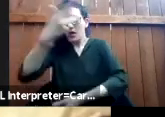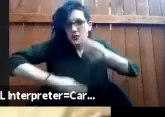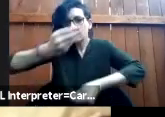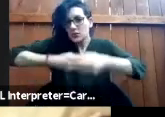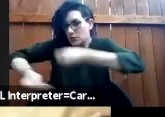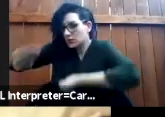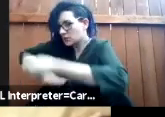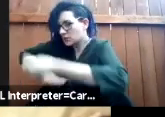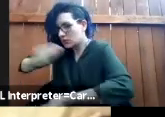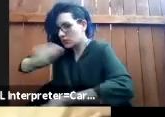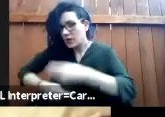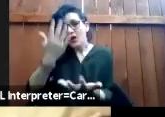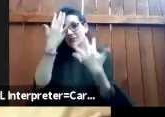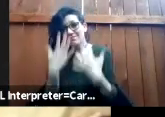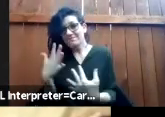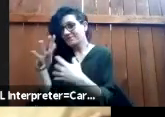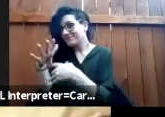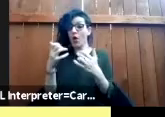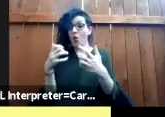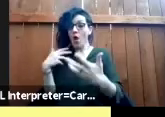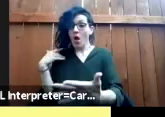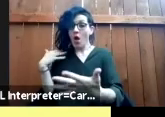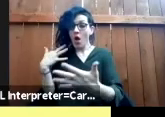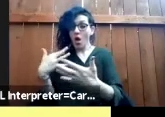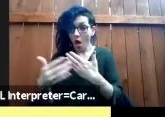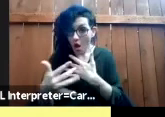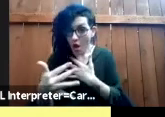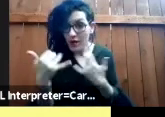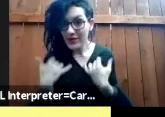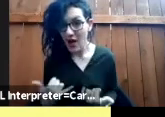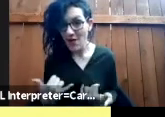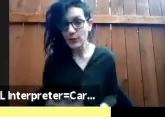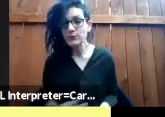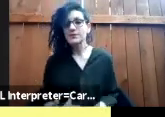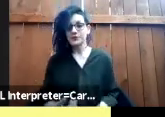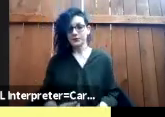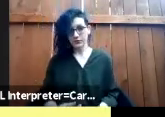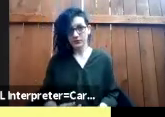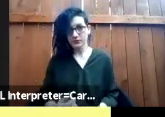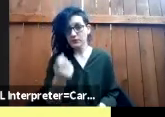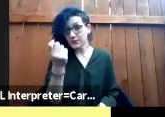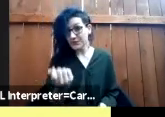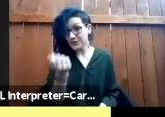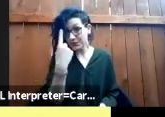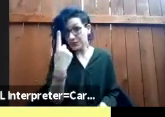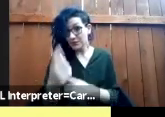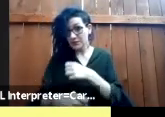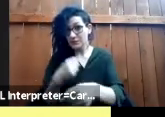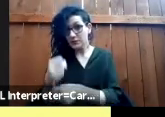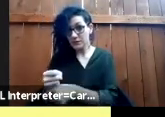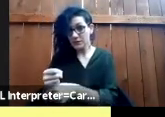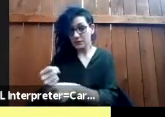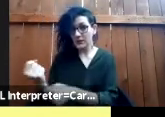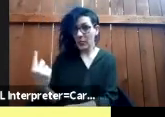tries to like obscure or distort so 11 years after that action um